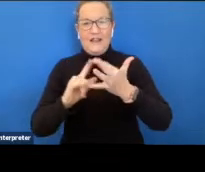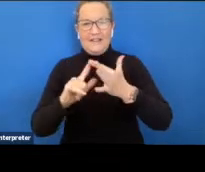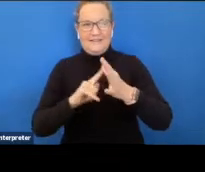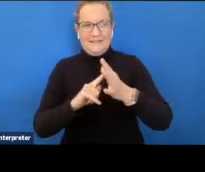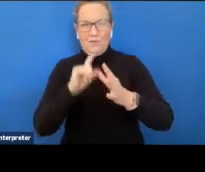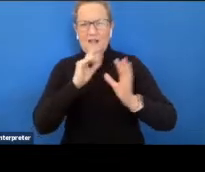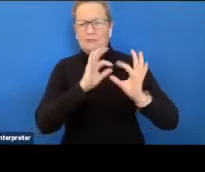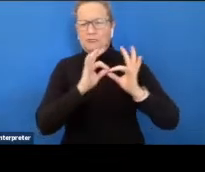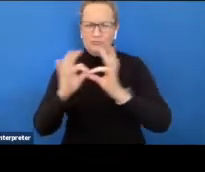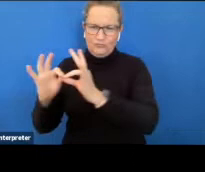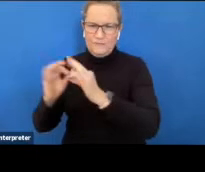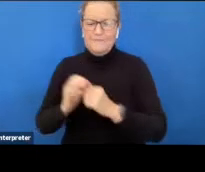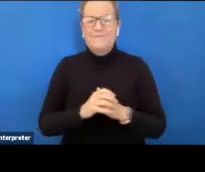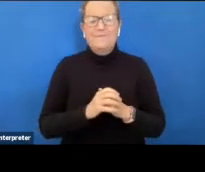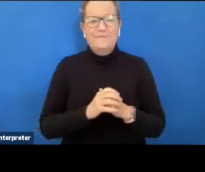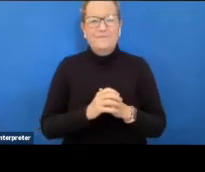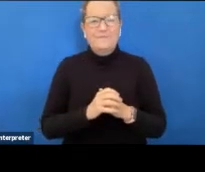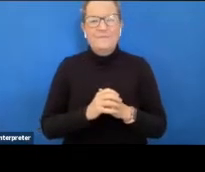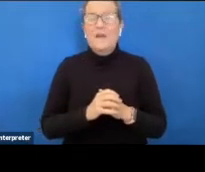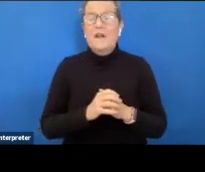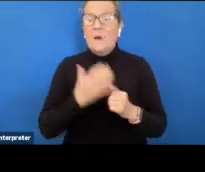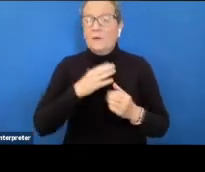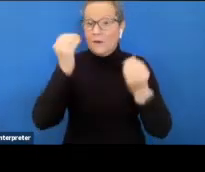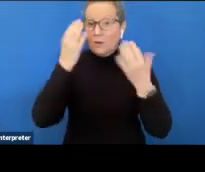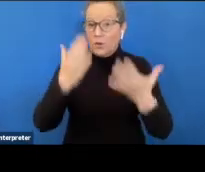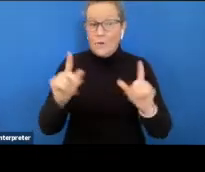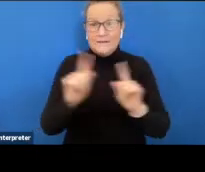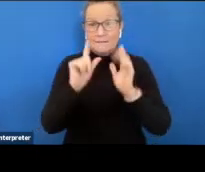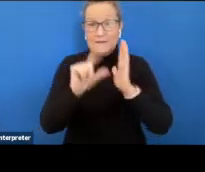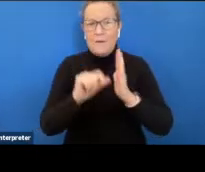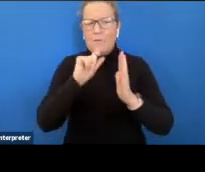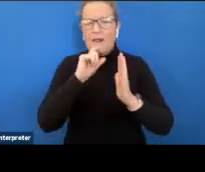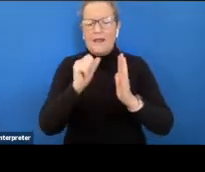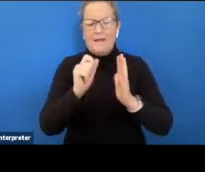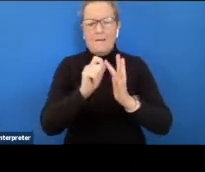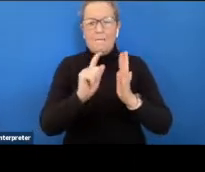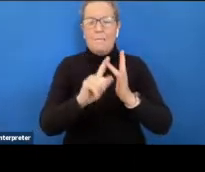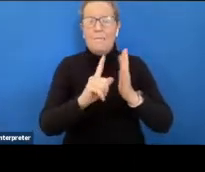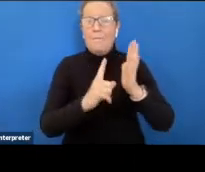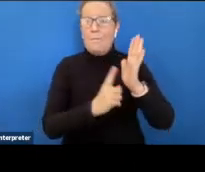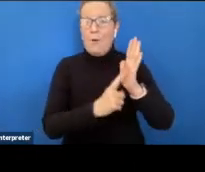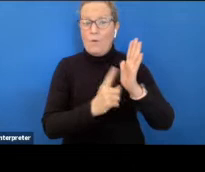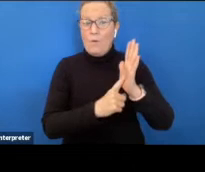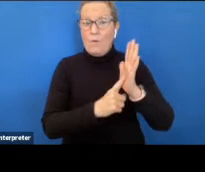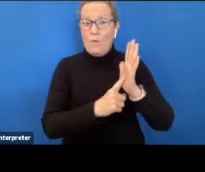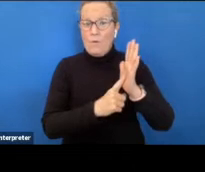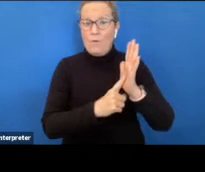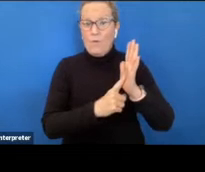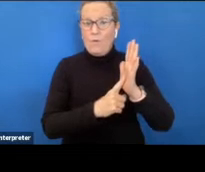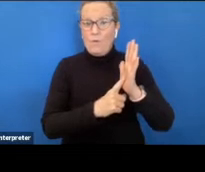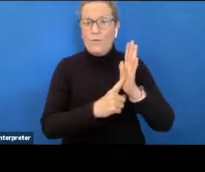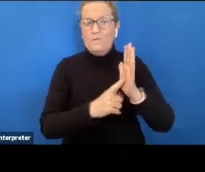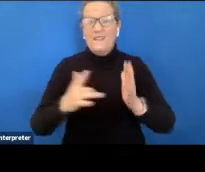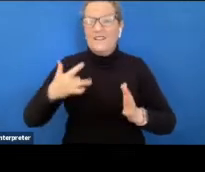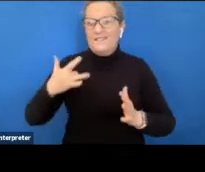all morning this morning also briefly wanted to let you know that we've got some polls running um some live polls